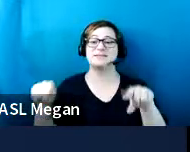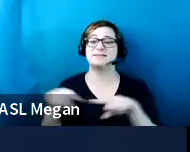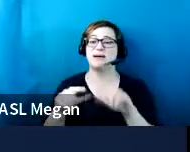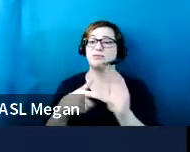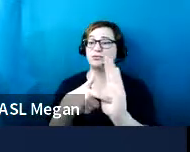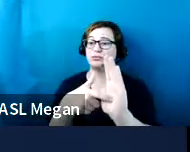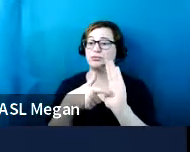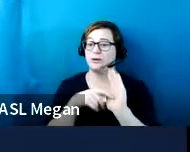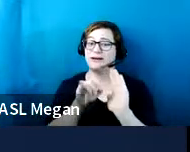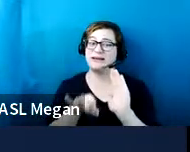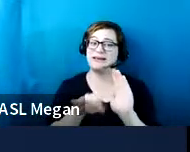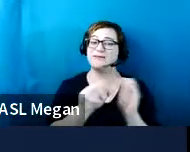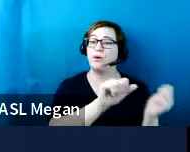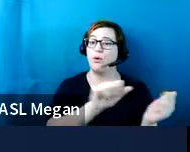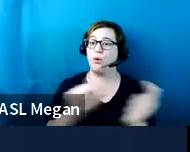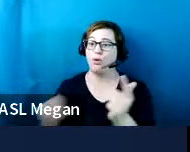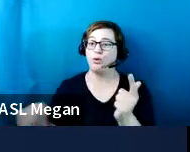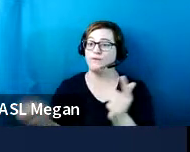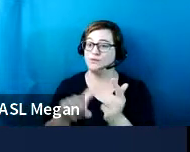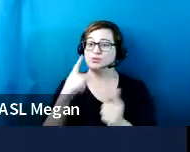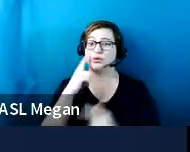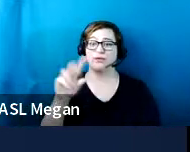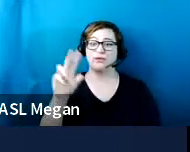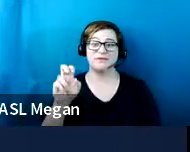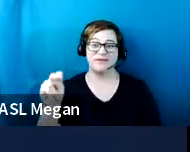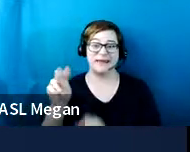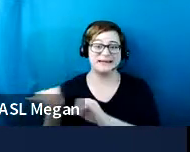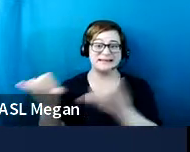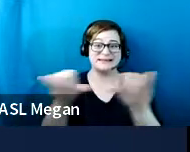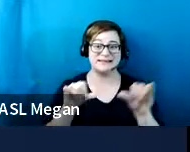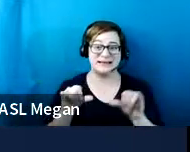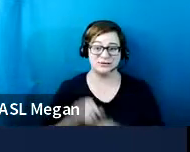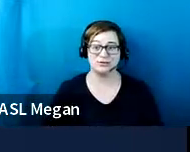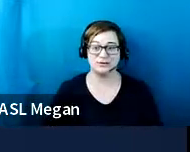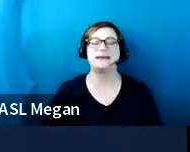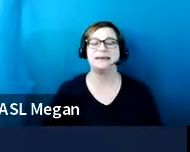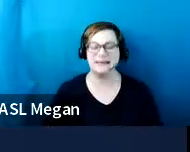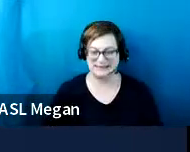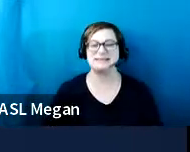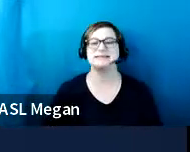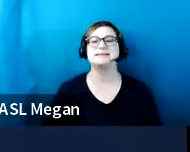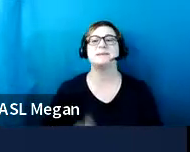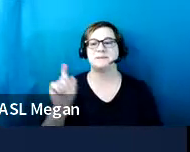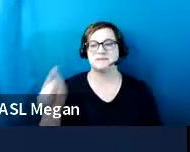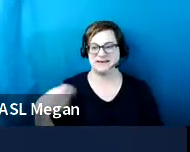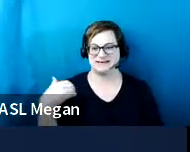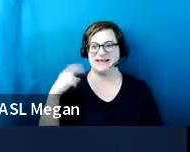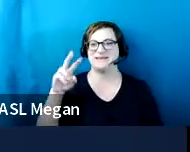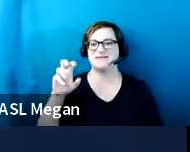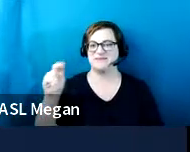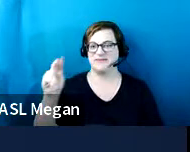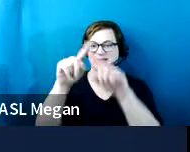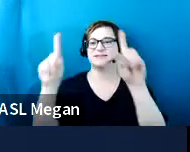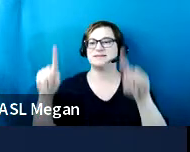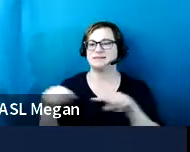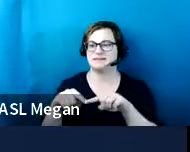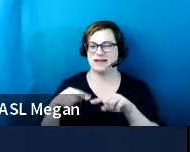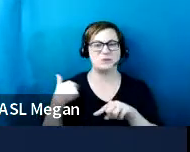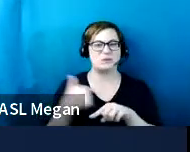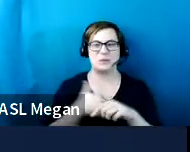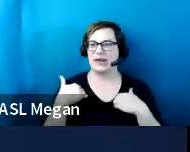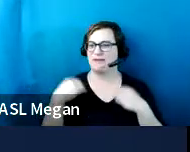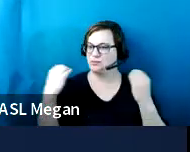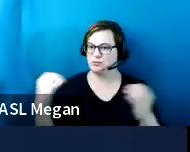spaces are designated to a van standard? Yes, we don't have any sort of exception